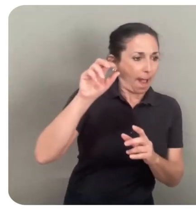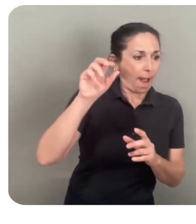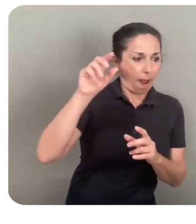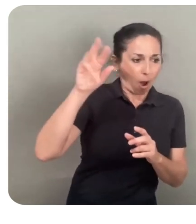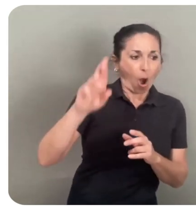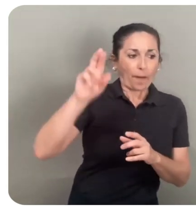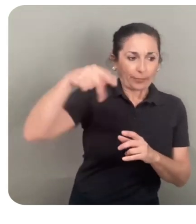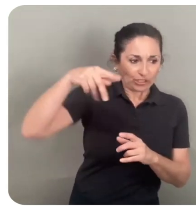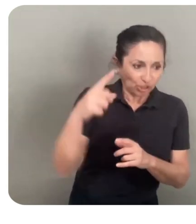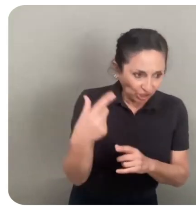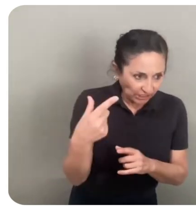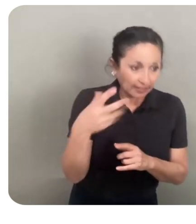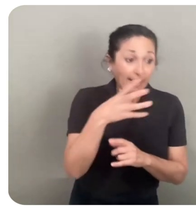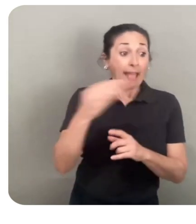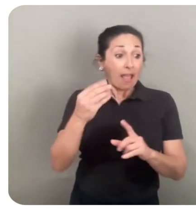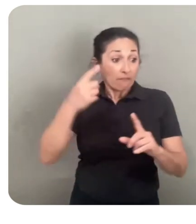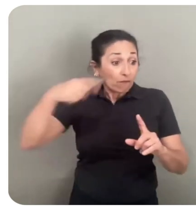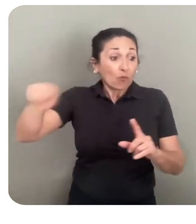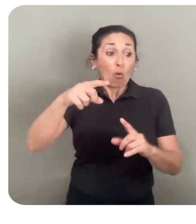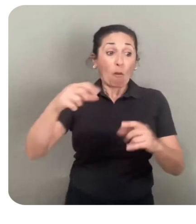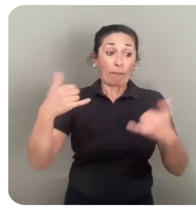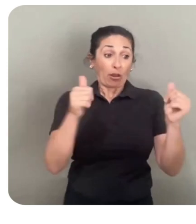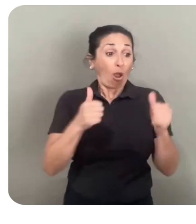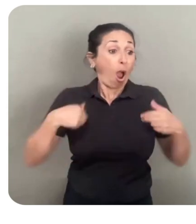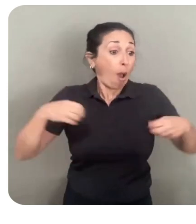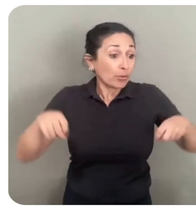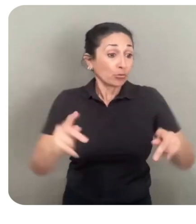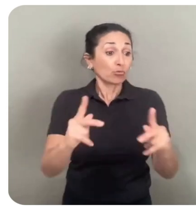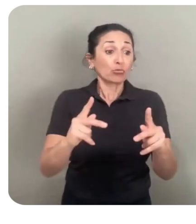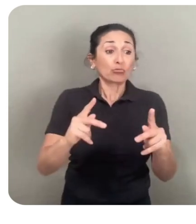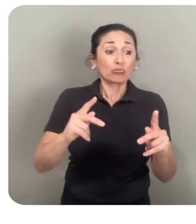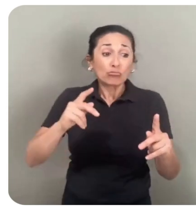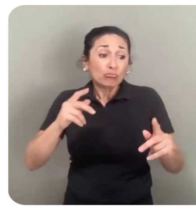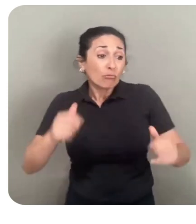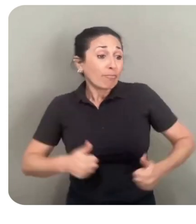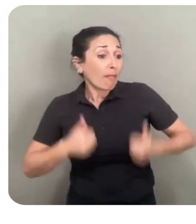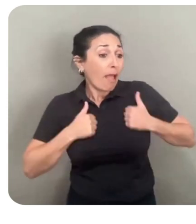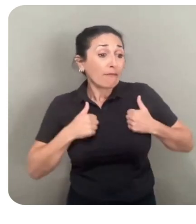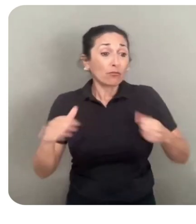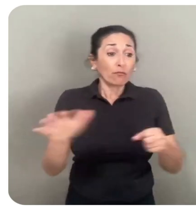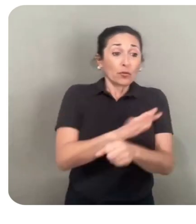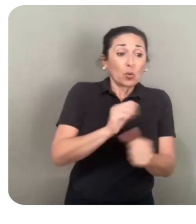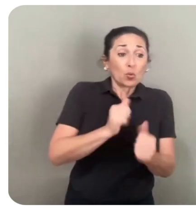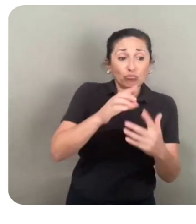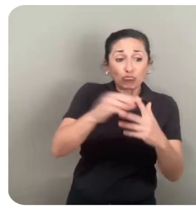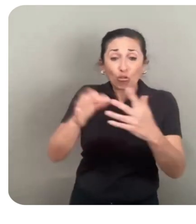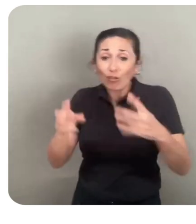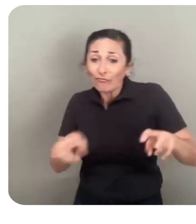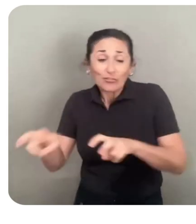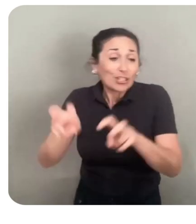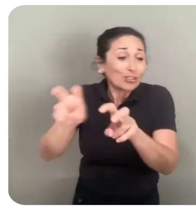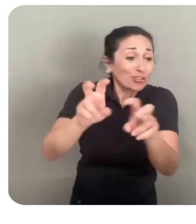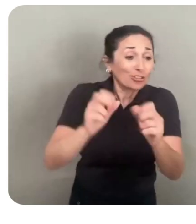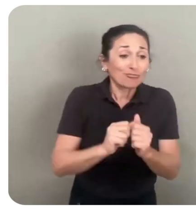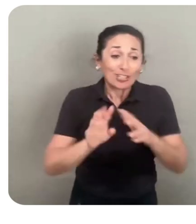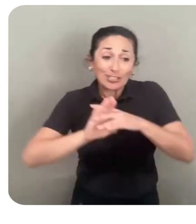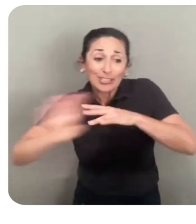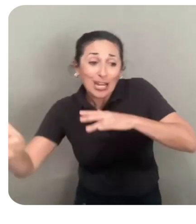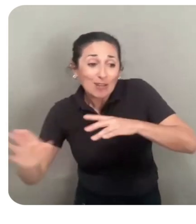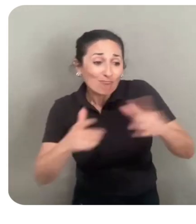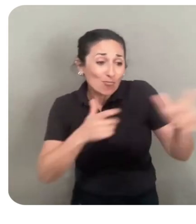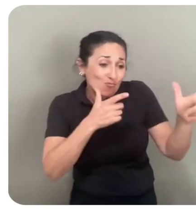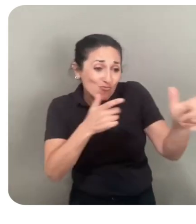adventure, and escape. Core shooters. Players can test their skills through social competition and cooperation.